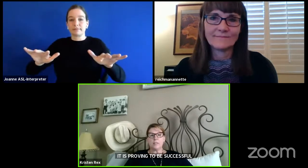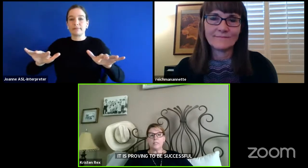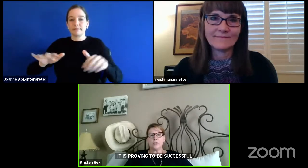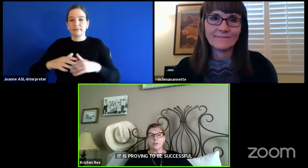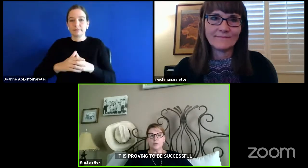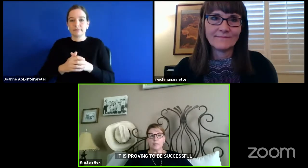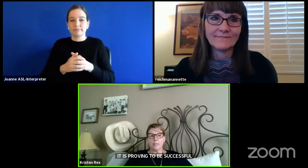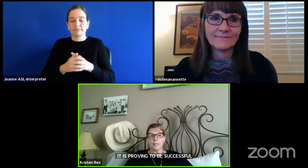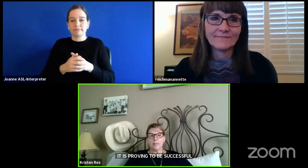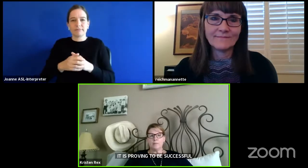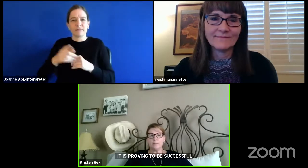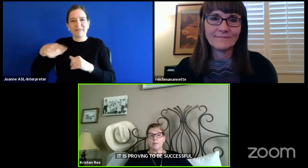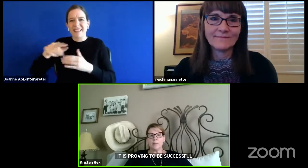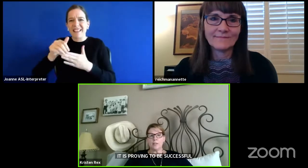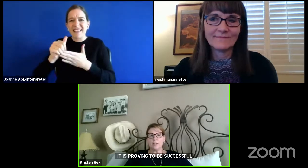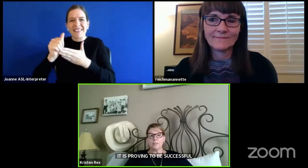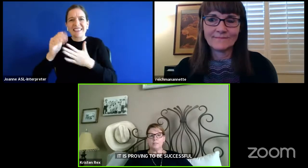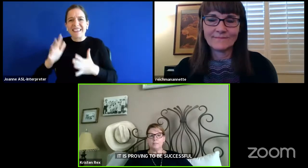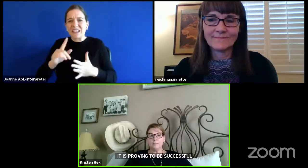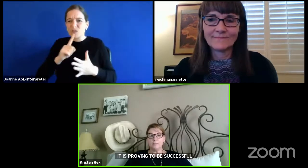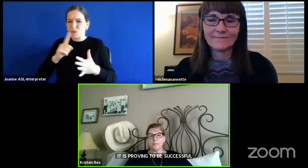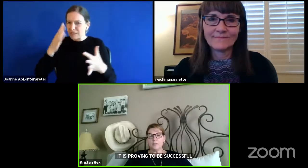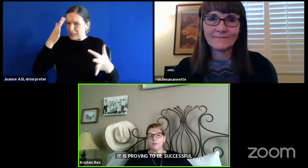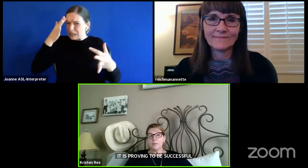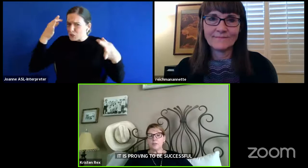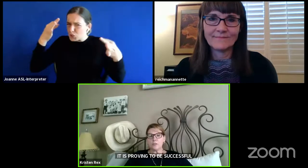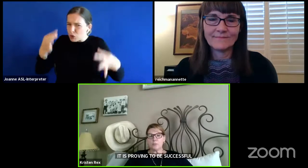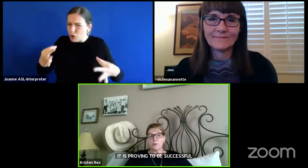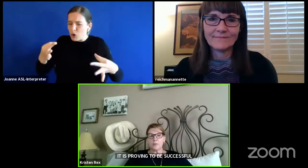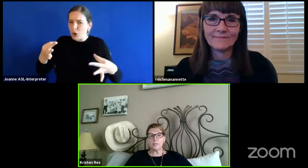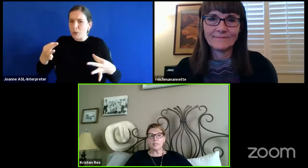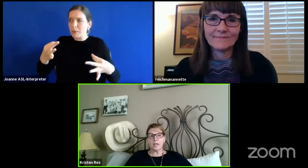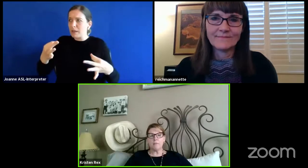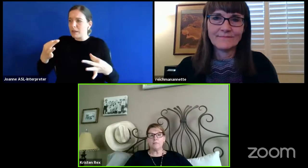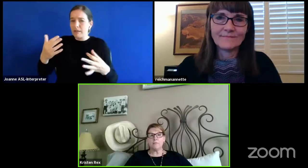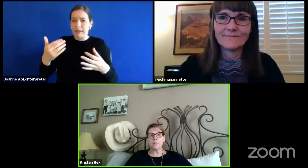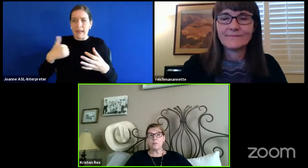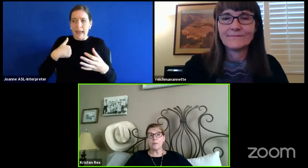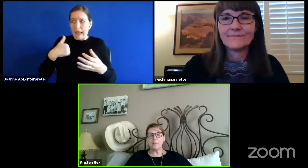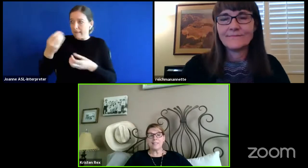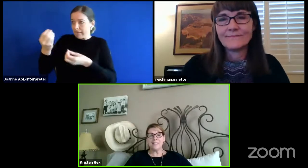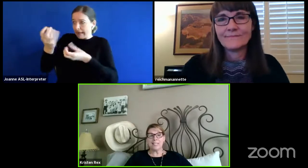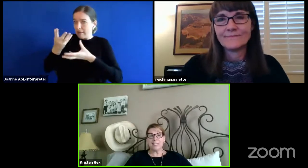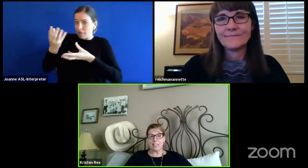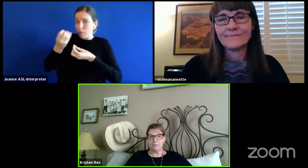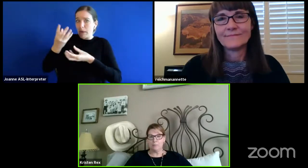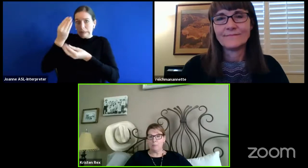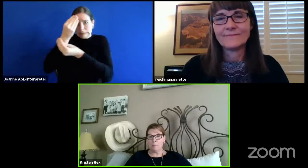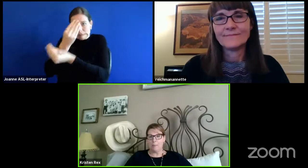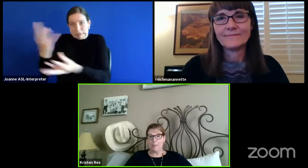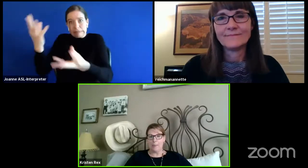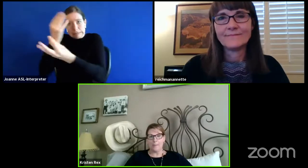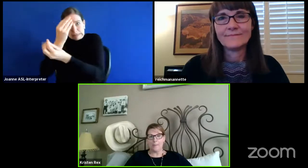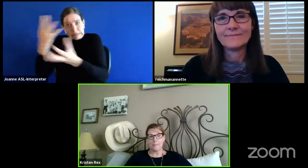they were determined to give information to support staff. to staff, so we met daily.